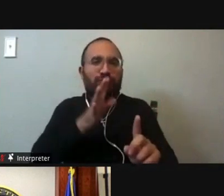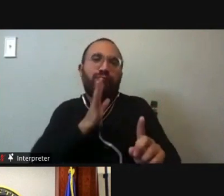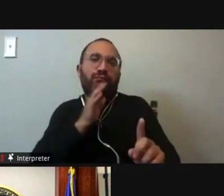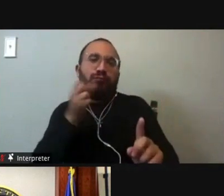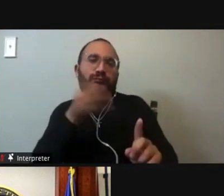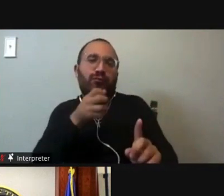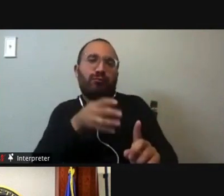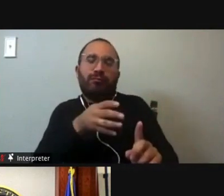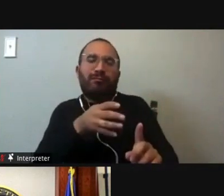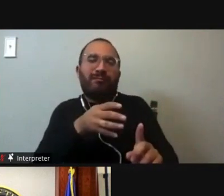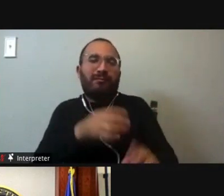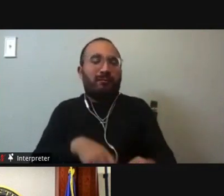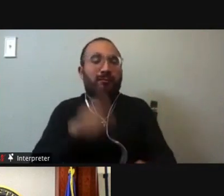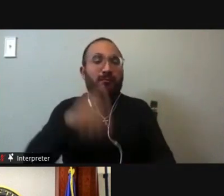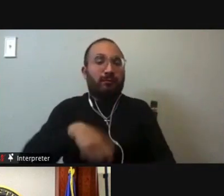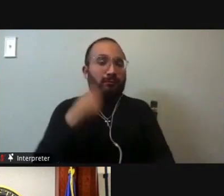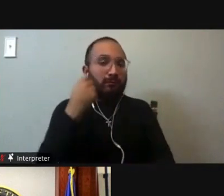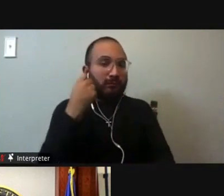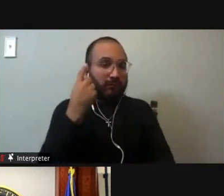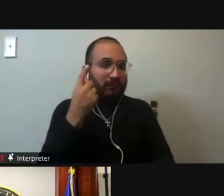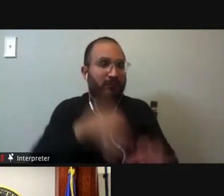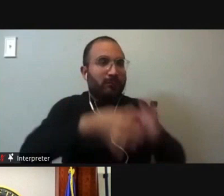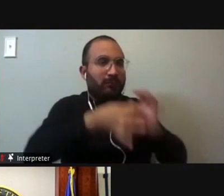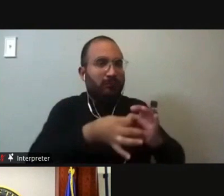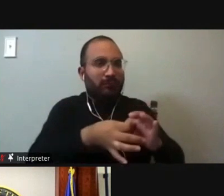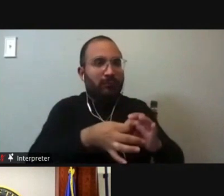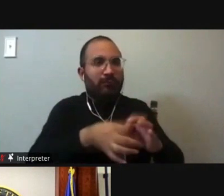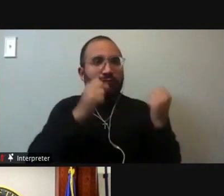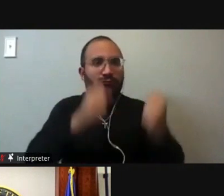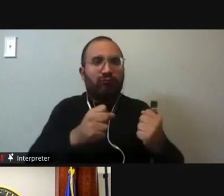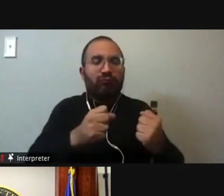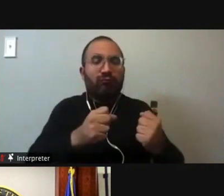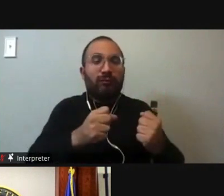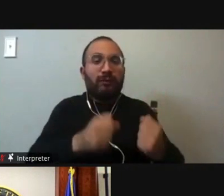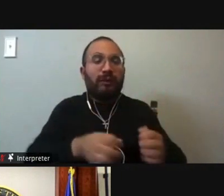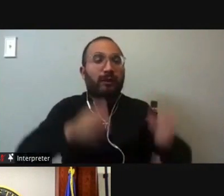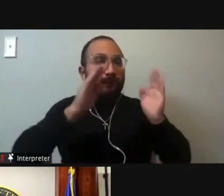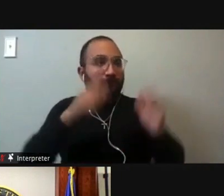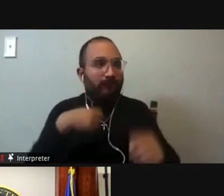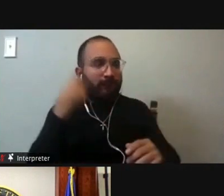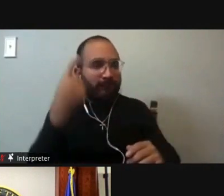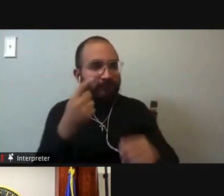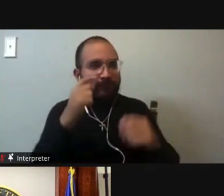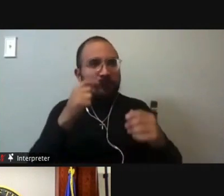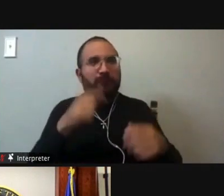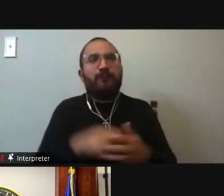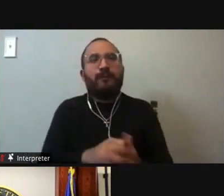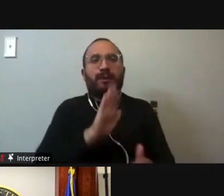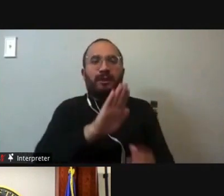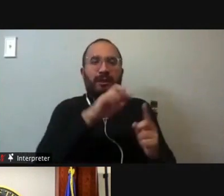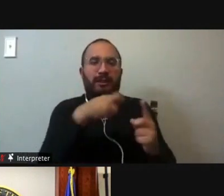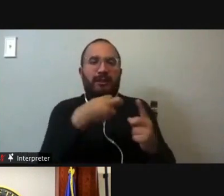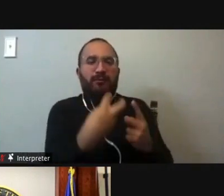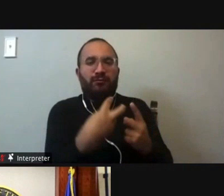should be more willing and able to listen to what are the critical